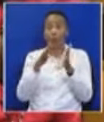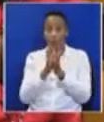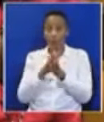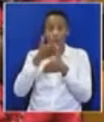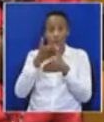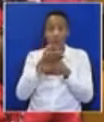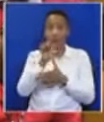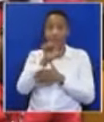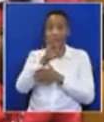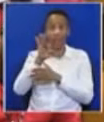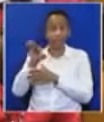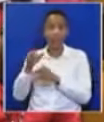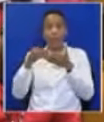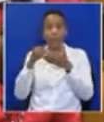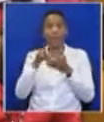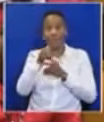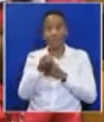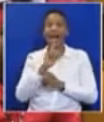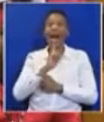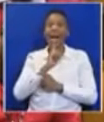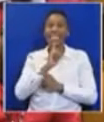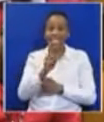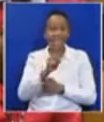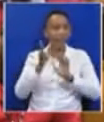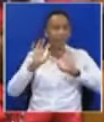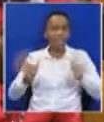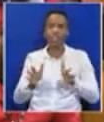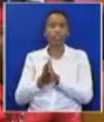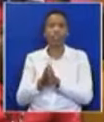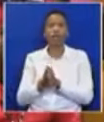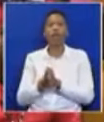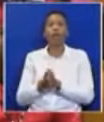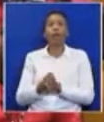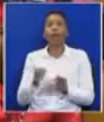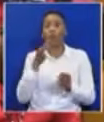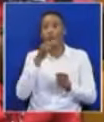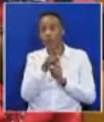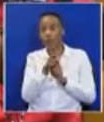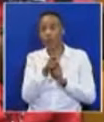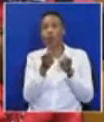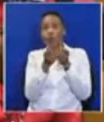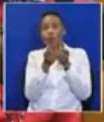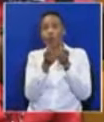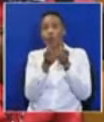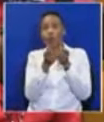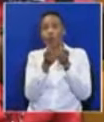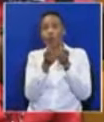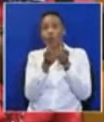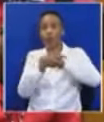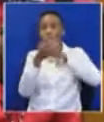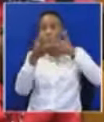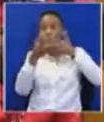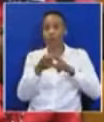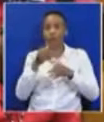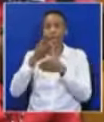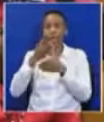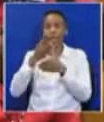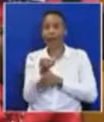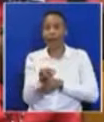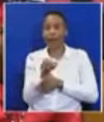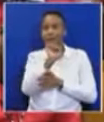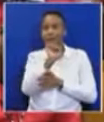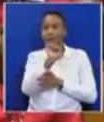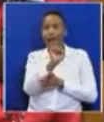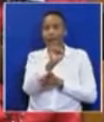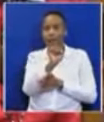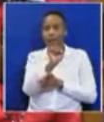This member must answer to what he stole money from his workers. He must tell us how much is done